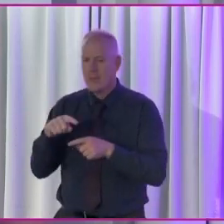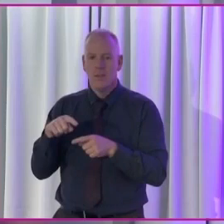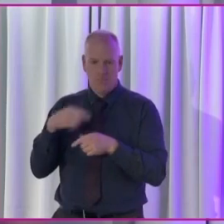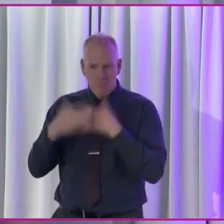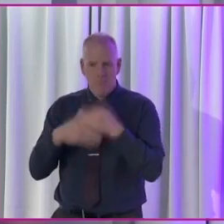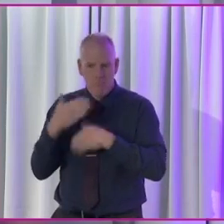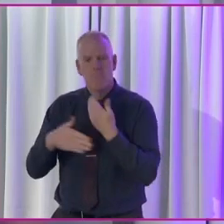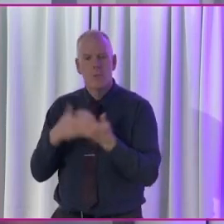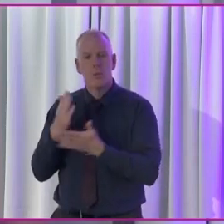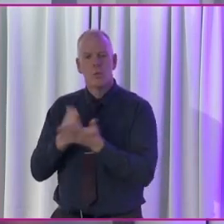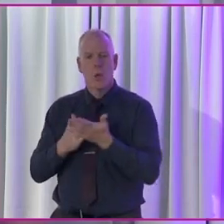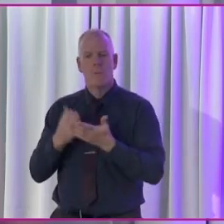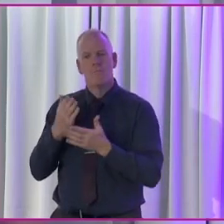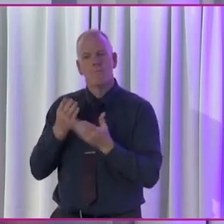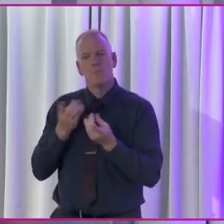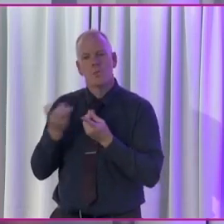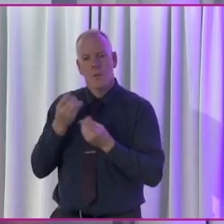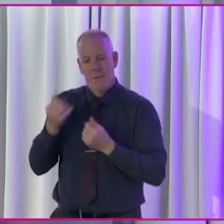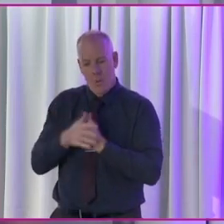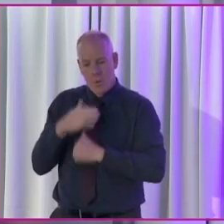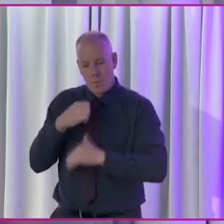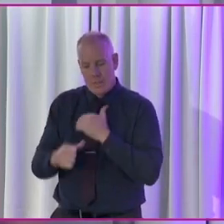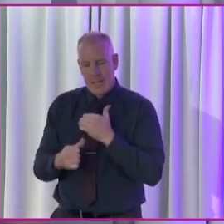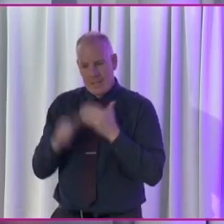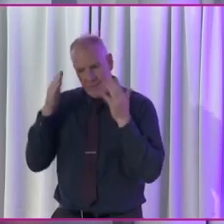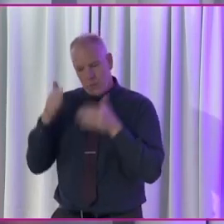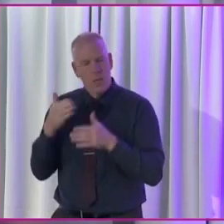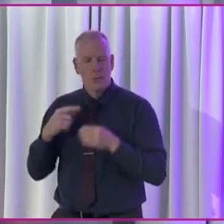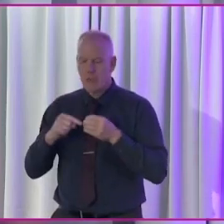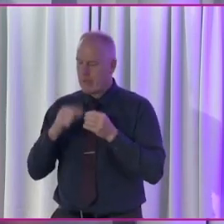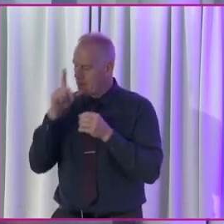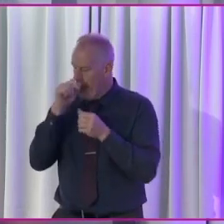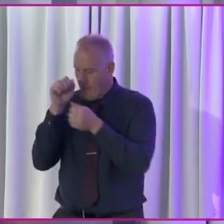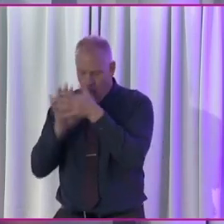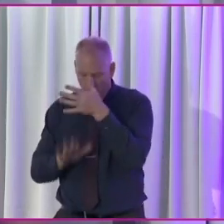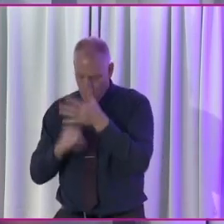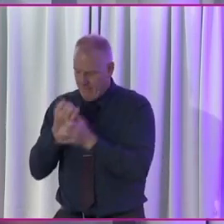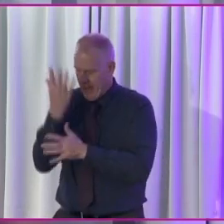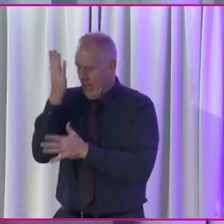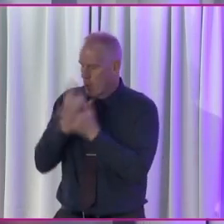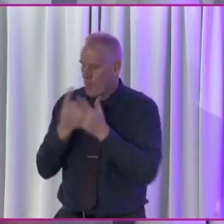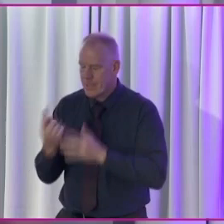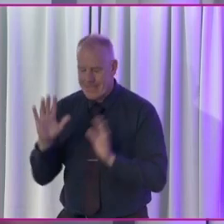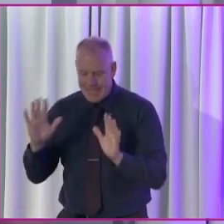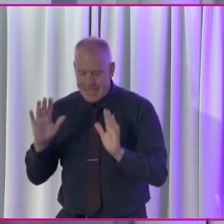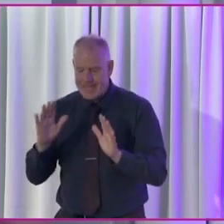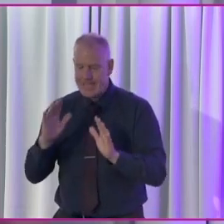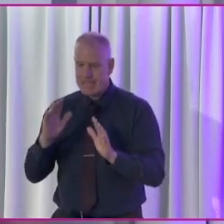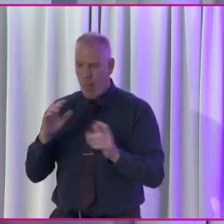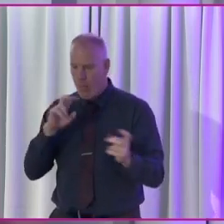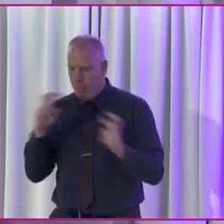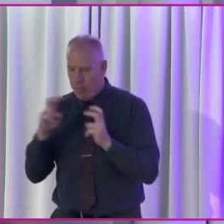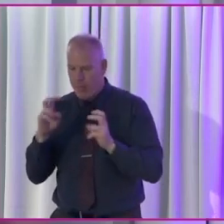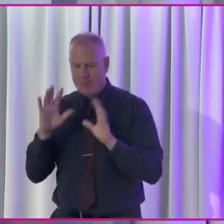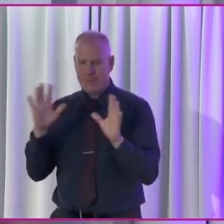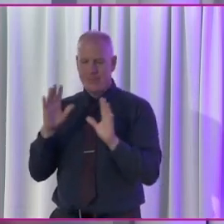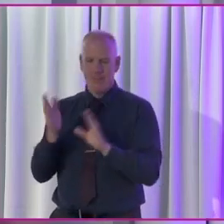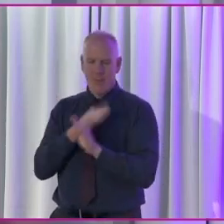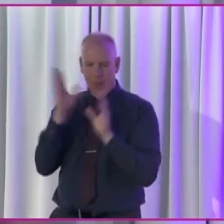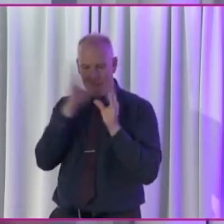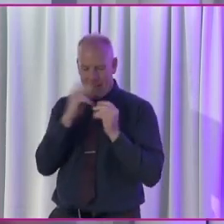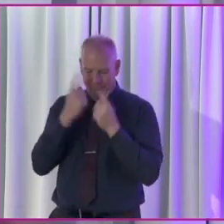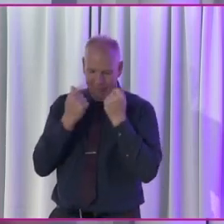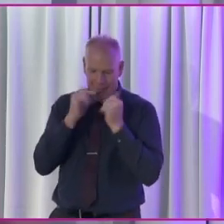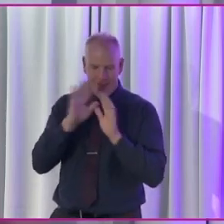working away on some of the tasks just for today. And I won't try naming them all because I know I will forget someone and then there will be tears before bedtime.